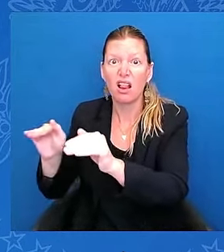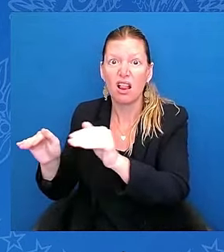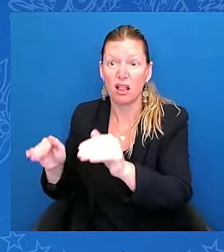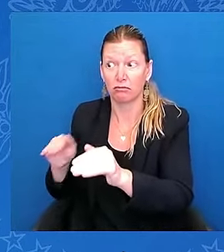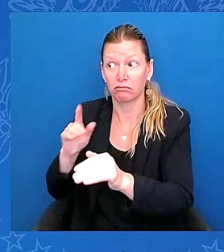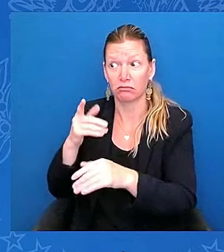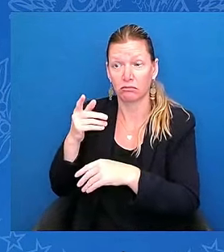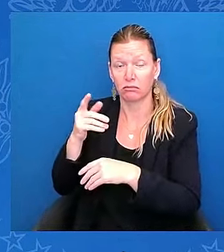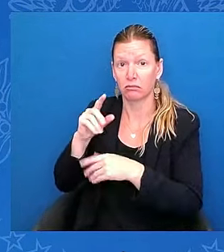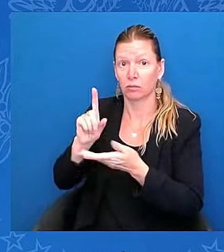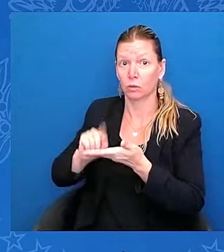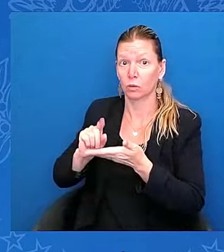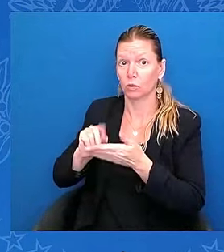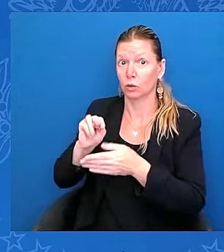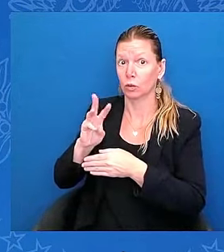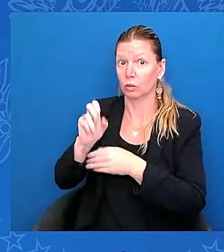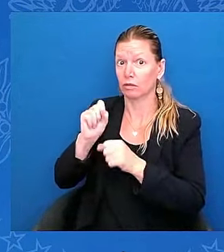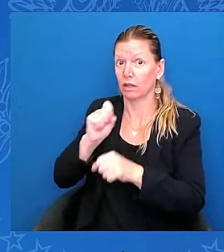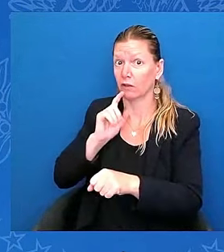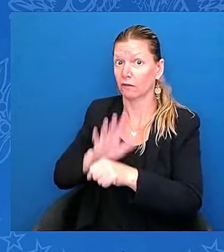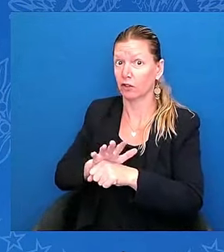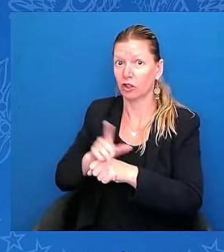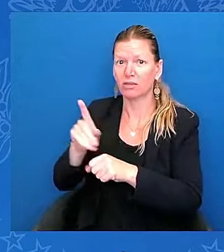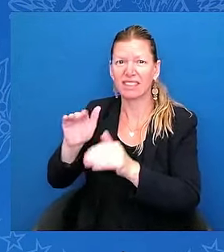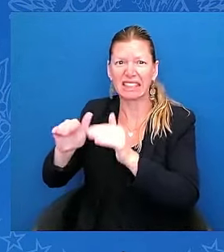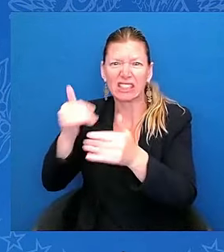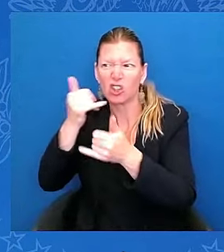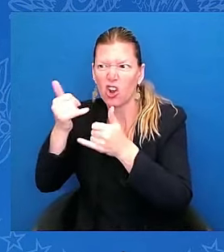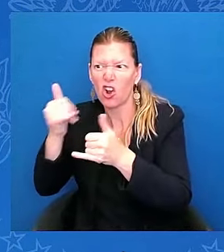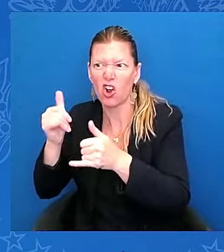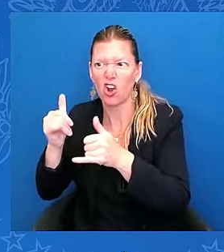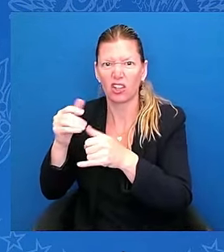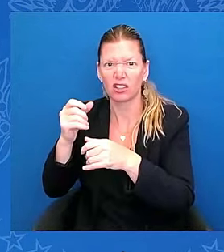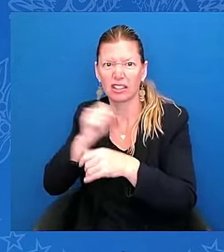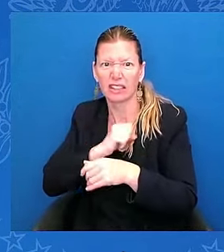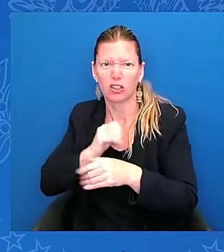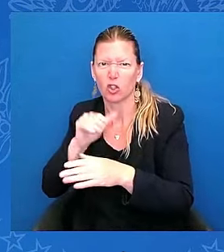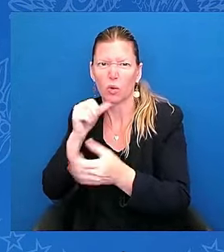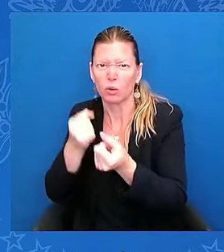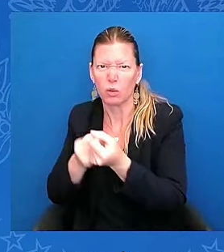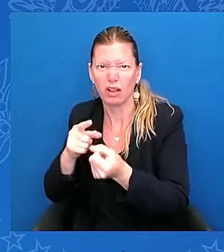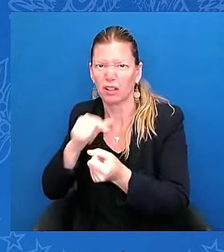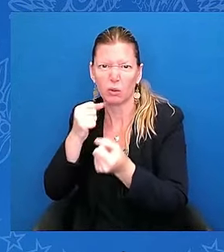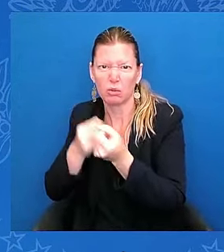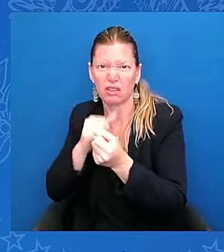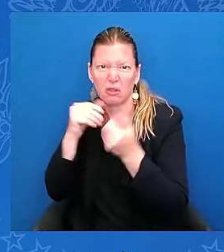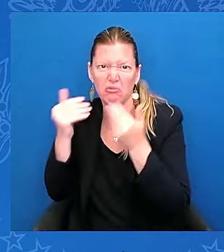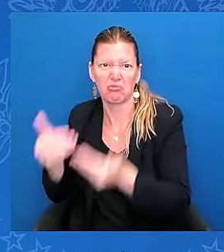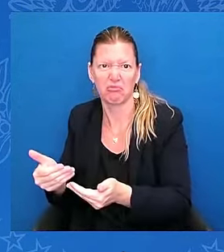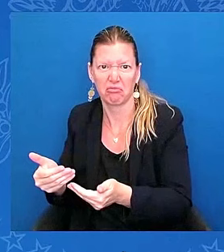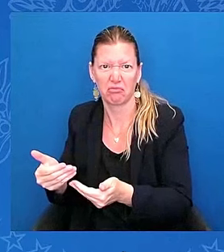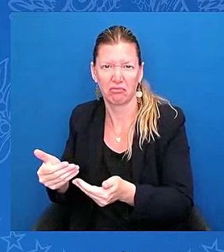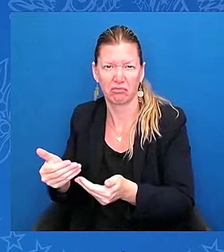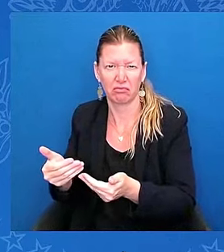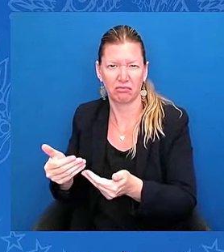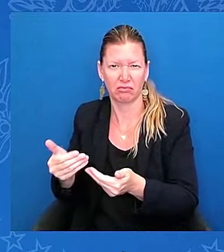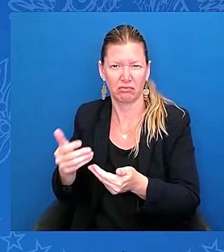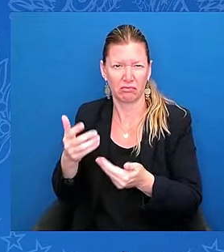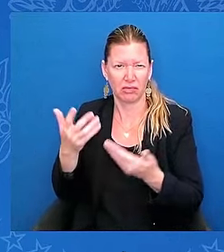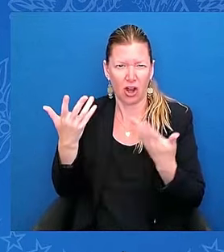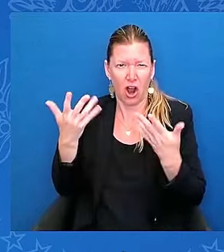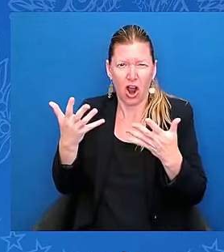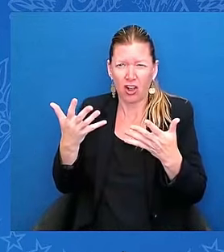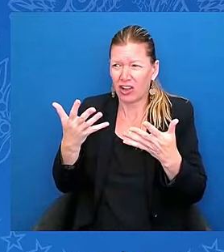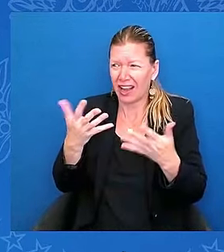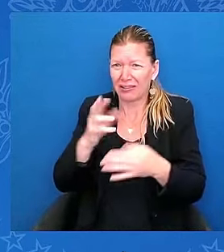don't — don't go ahead and do this. Don't support this legislation that had bipartisan support. And what